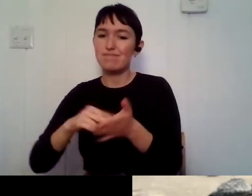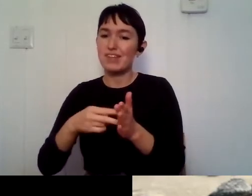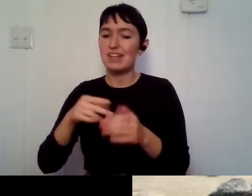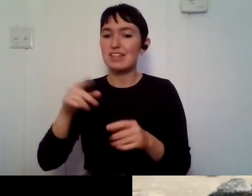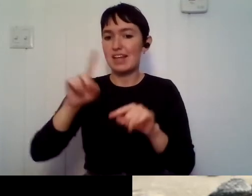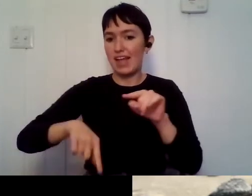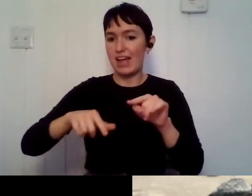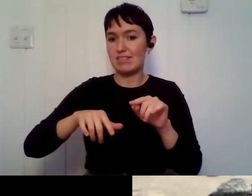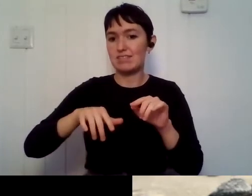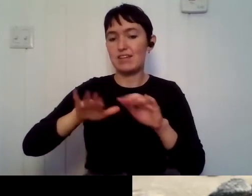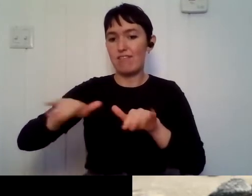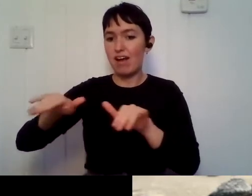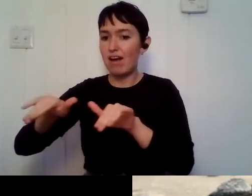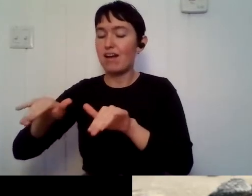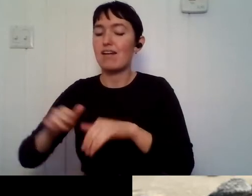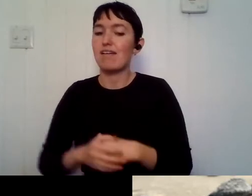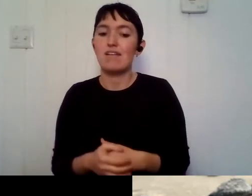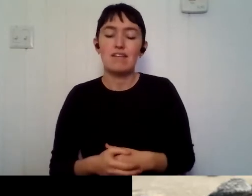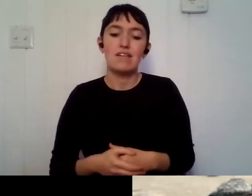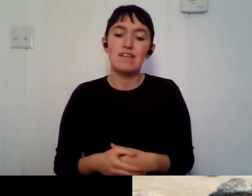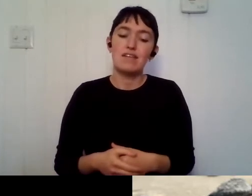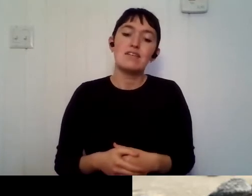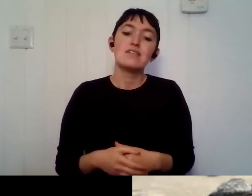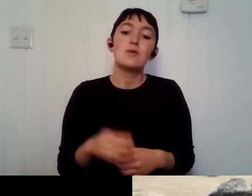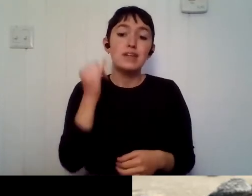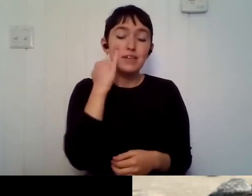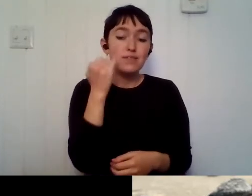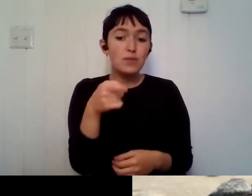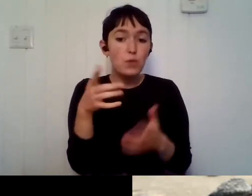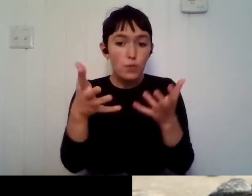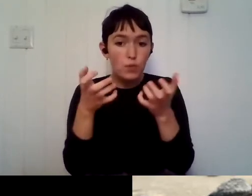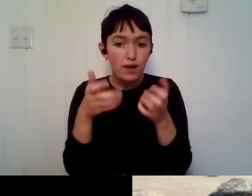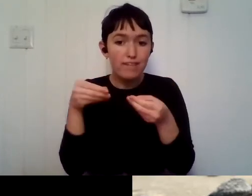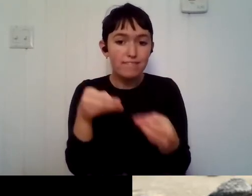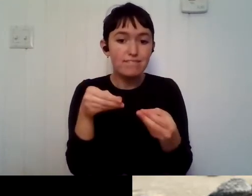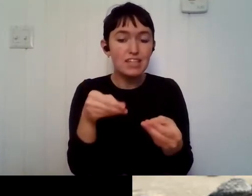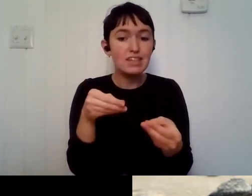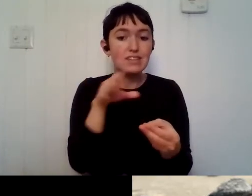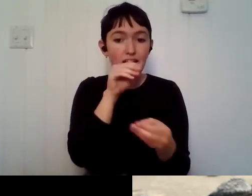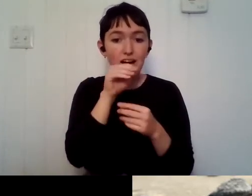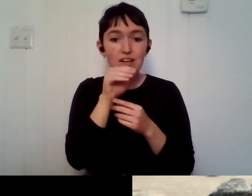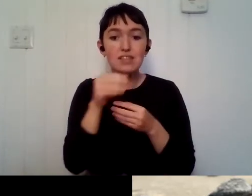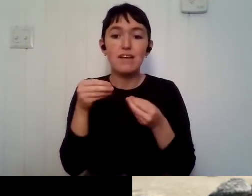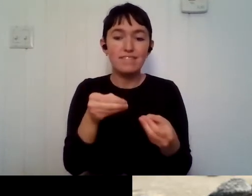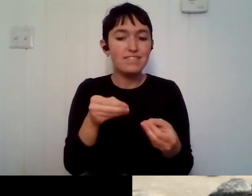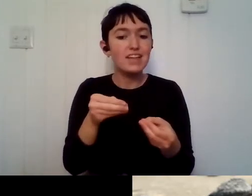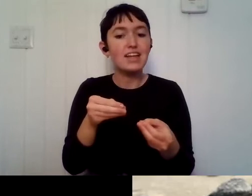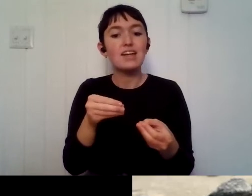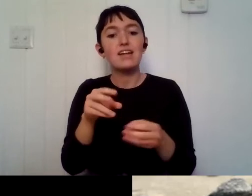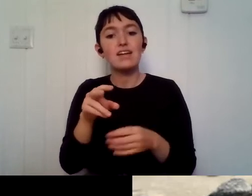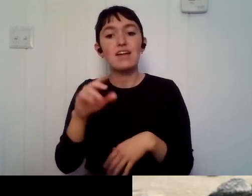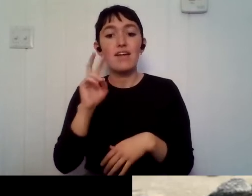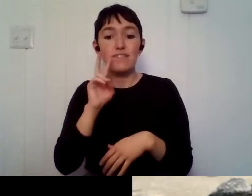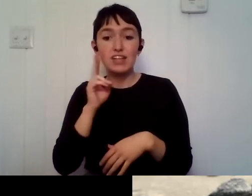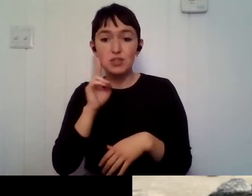doesn't really have any nutritional value for them. If you are going to feed ducks, feed them like veggies, um, apples without the seeds in them.